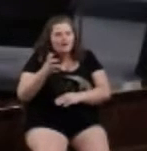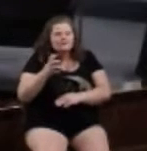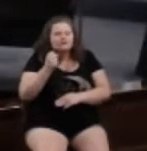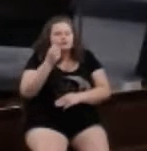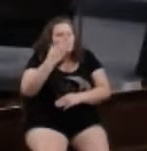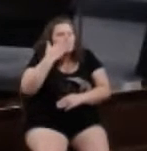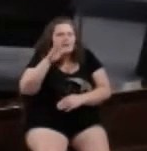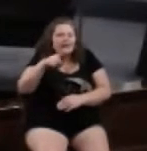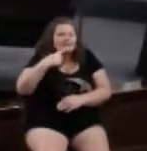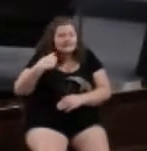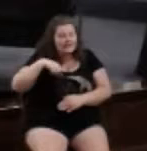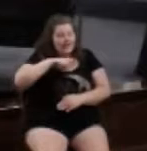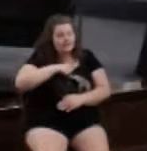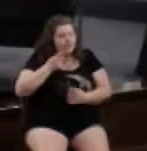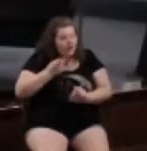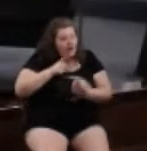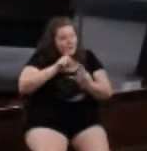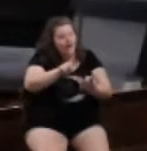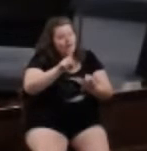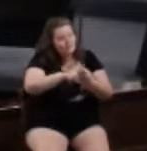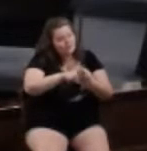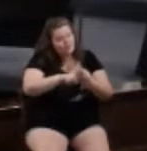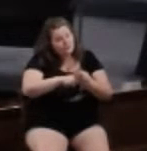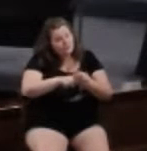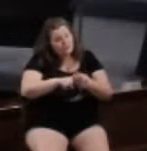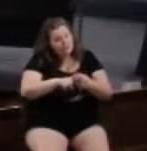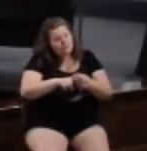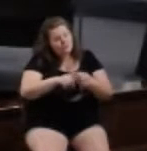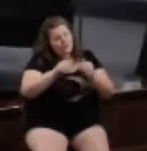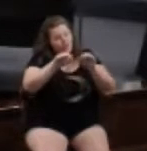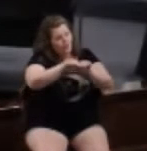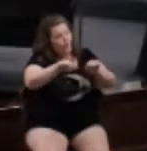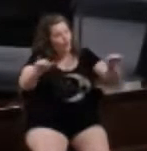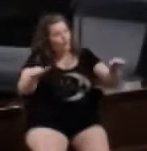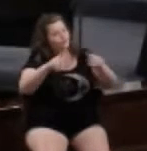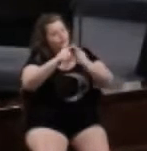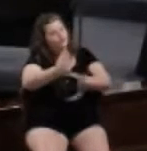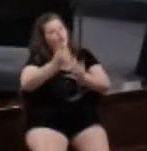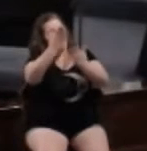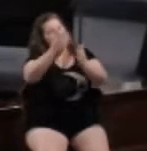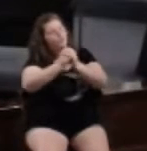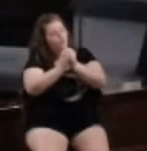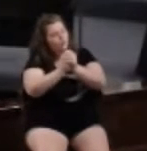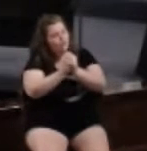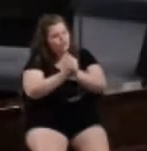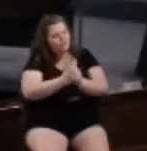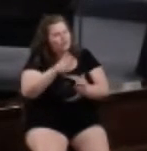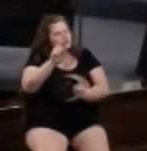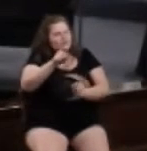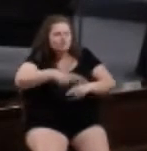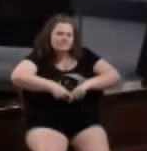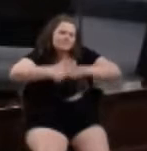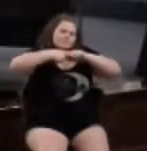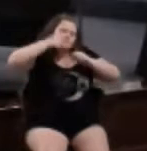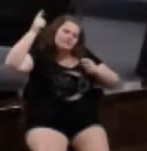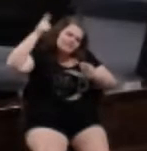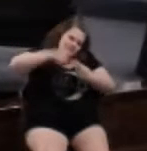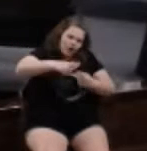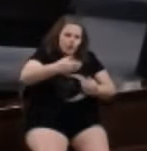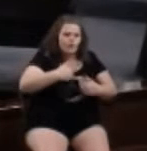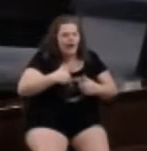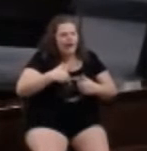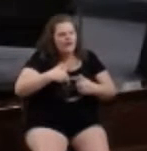he tells us that even coming to the altar to offer him worship should be held off until you have unity.